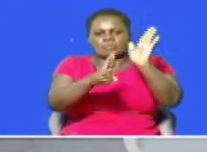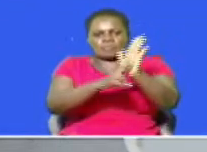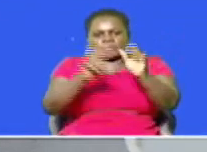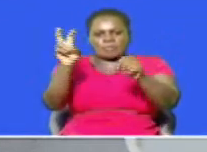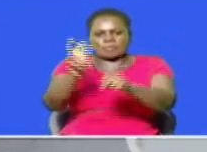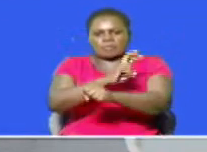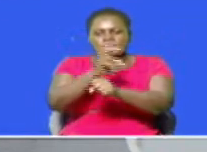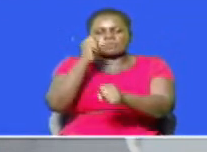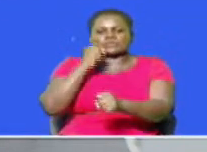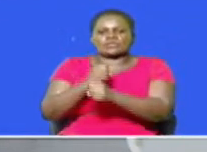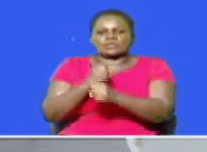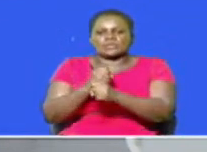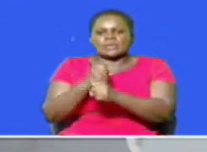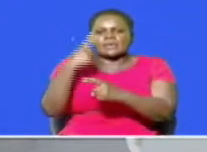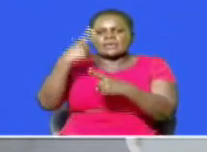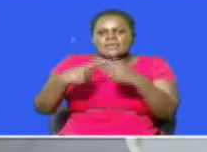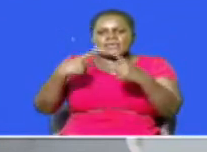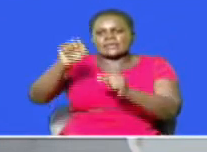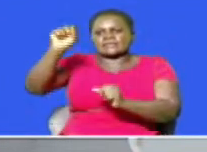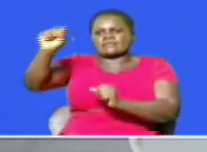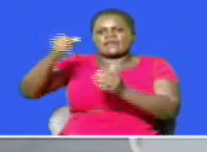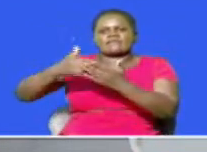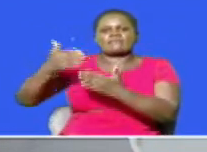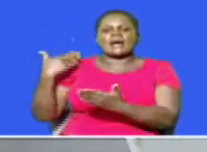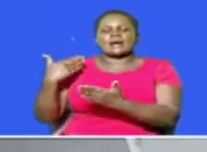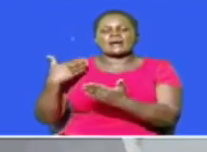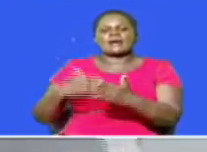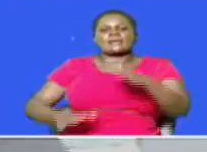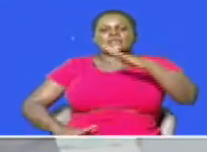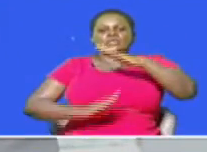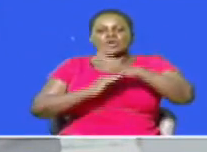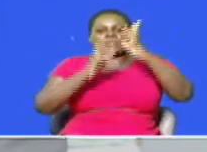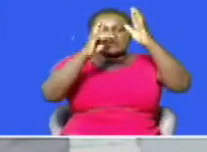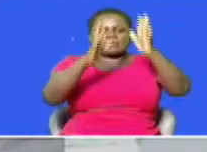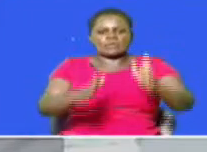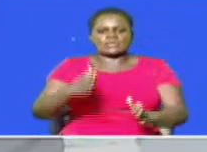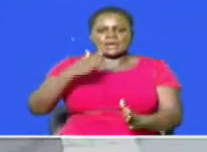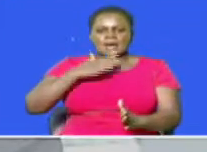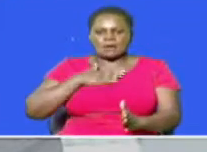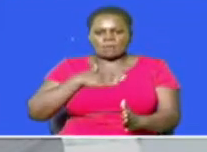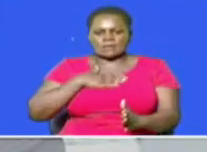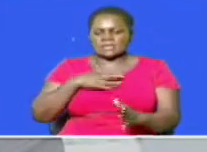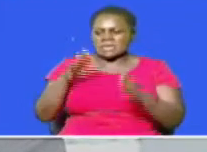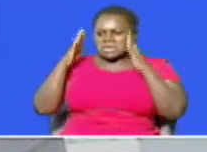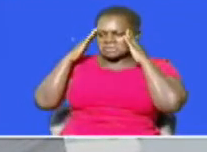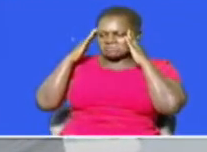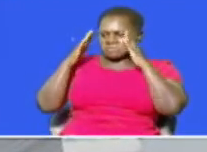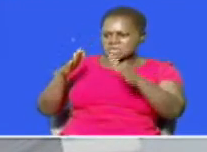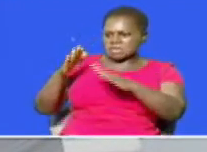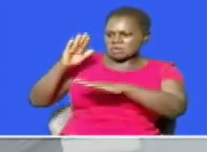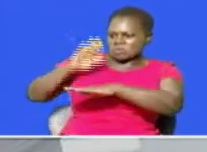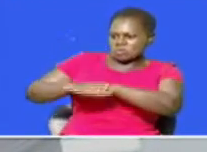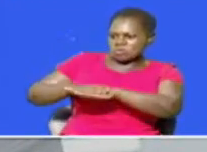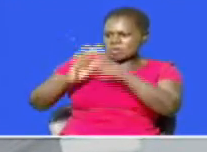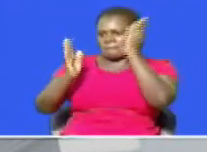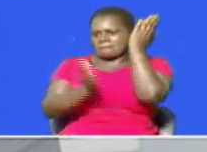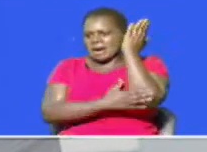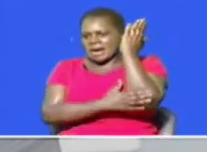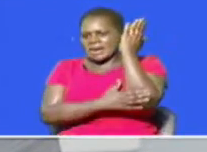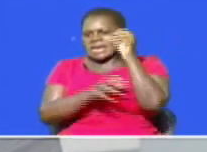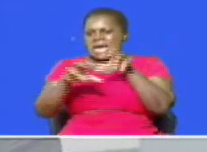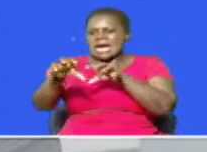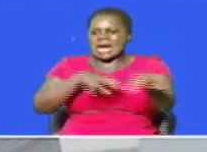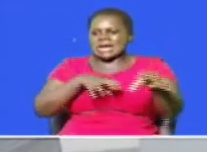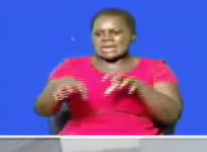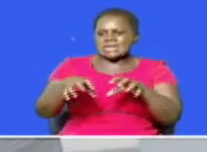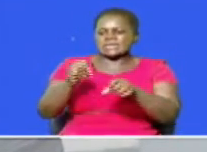oversight trolls for the past five years our senior political affairs reporter chris thyro looks at the good the bad and the ugly